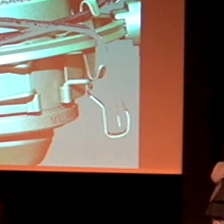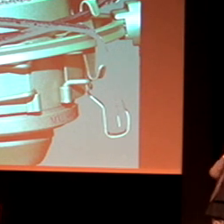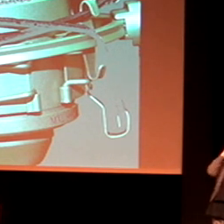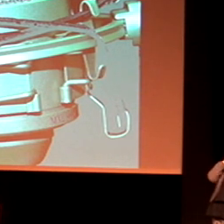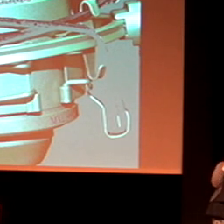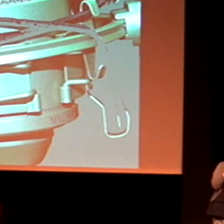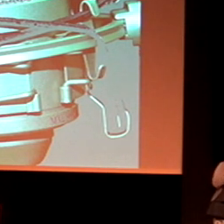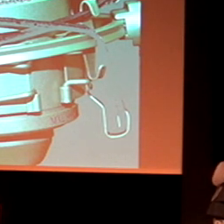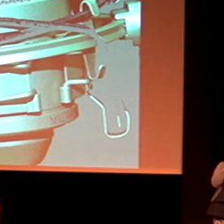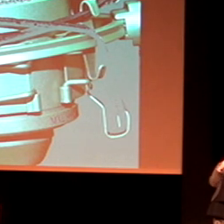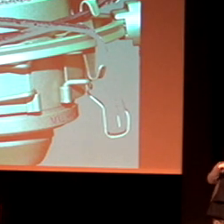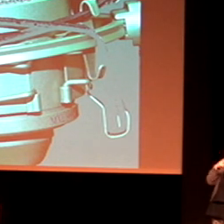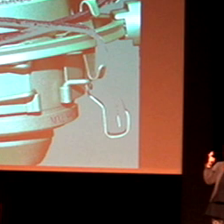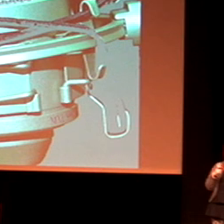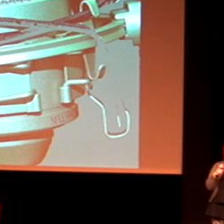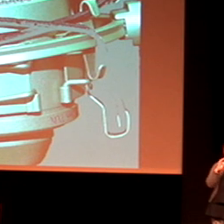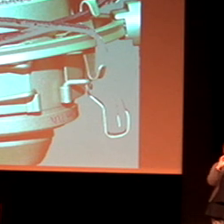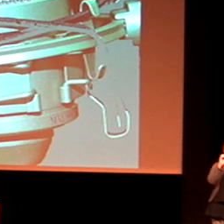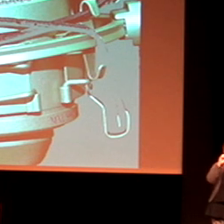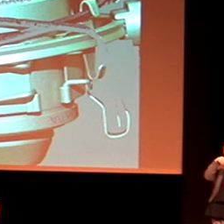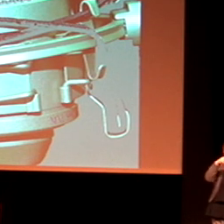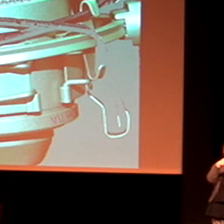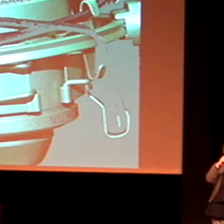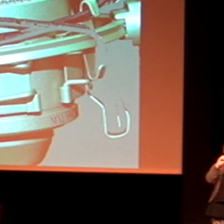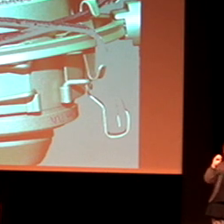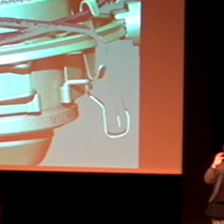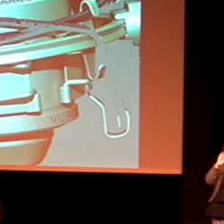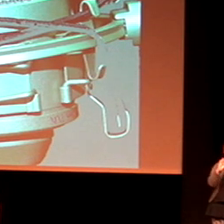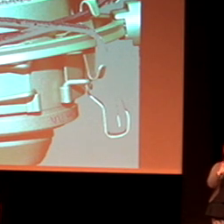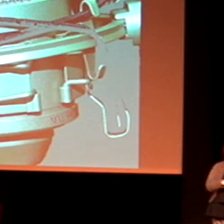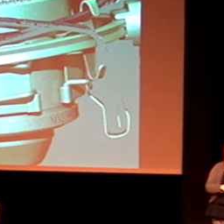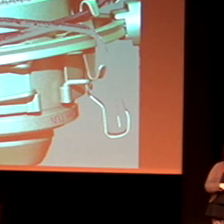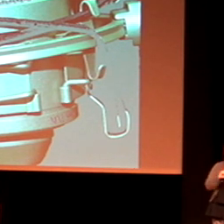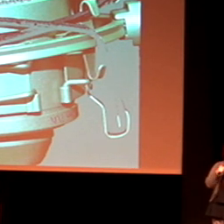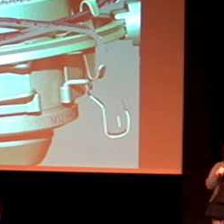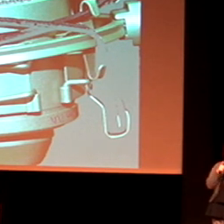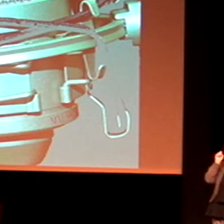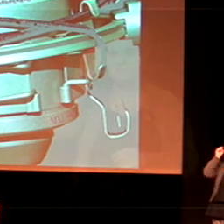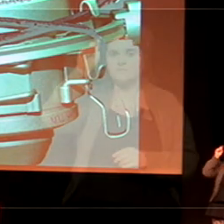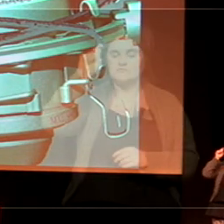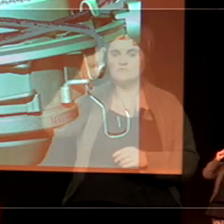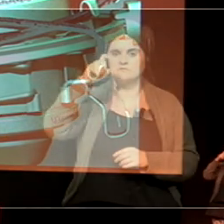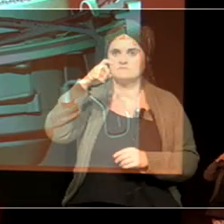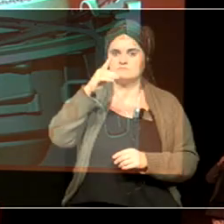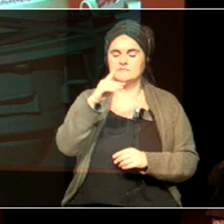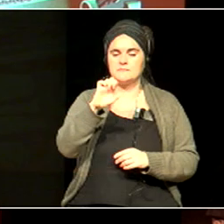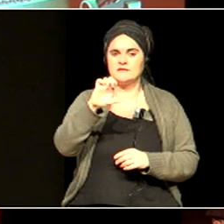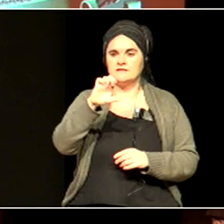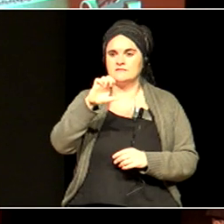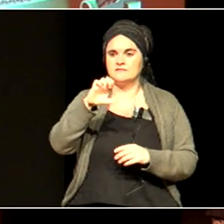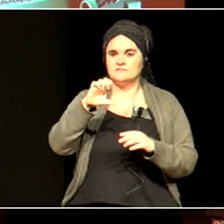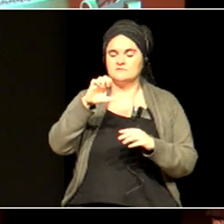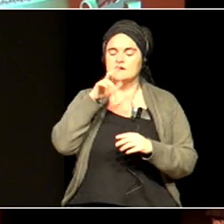dago gaur. Tony Booth jauna da. DBH-eko irakasle oia, Cambridge-eko Unibertsitateko